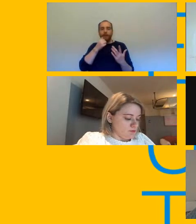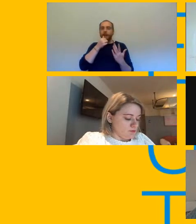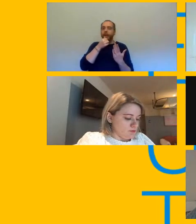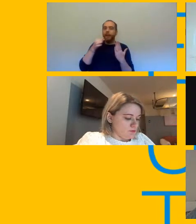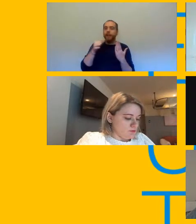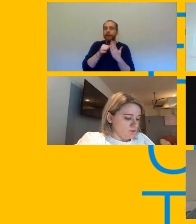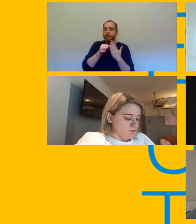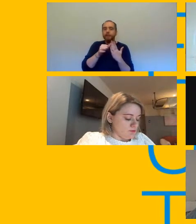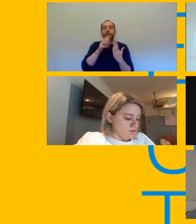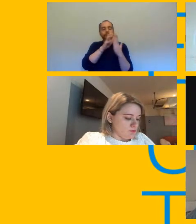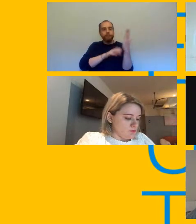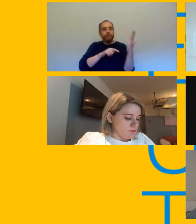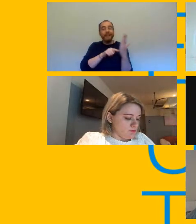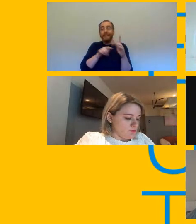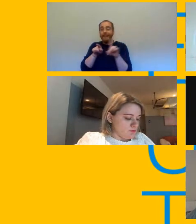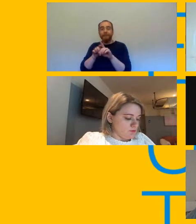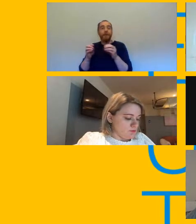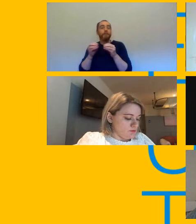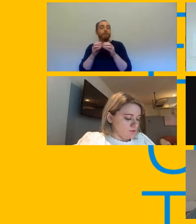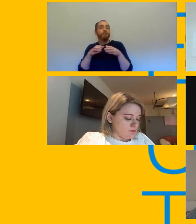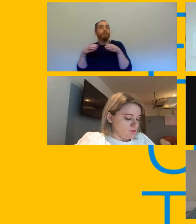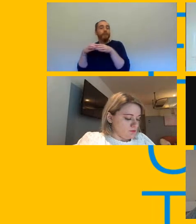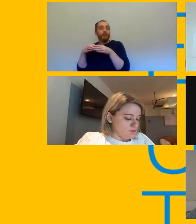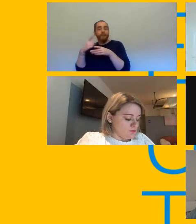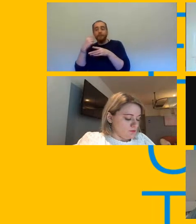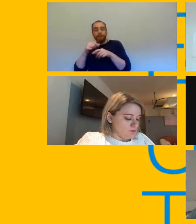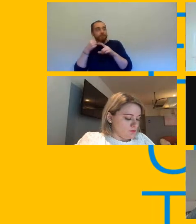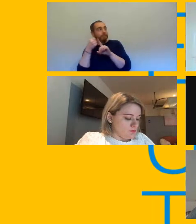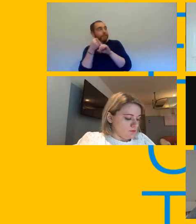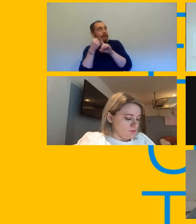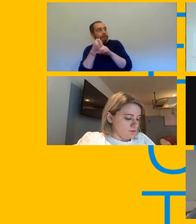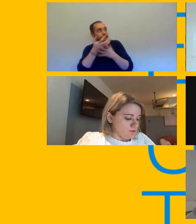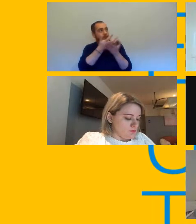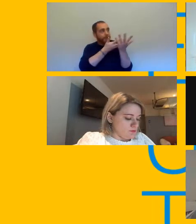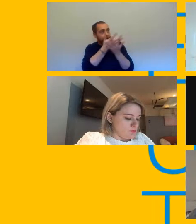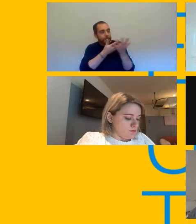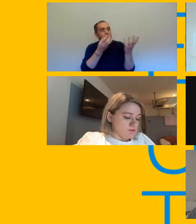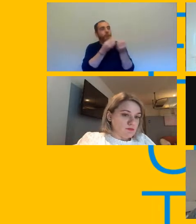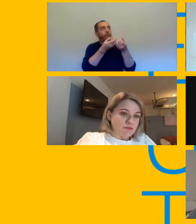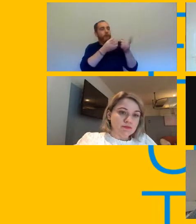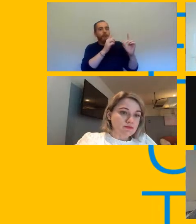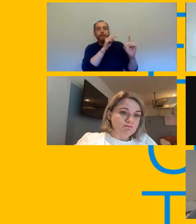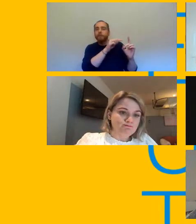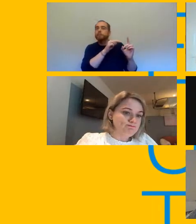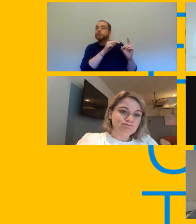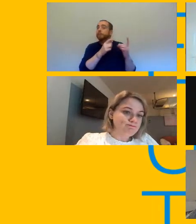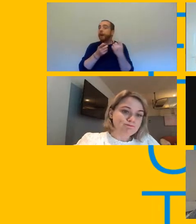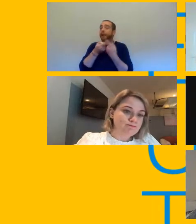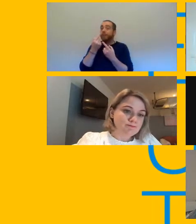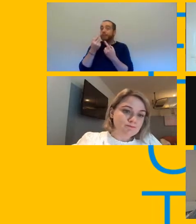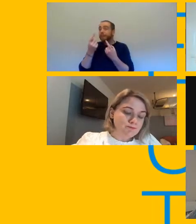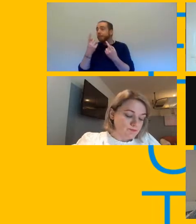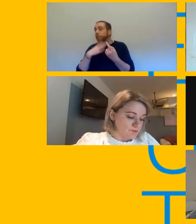can campaign and negotiate on those points um i don't have anyone else wants to come in with anything else